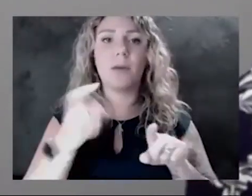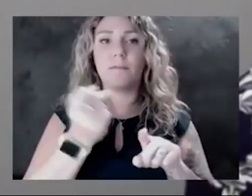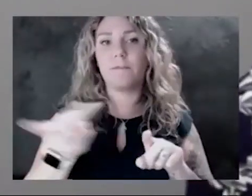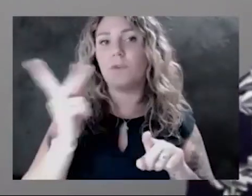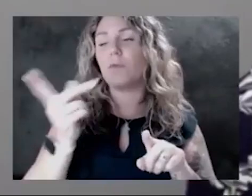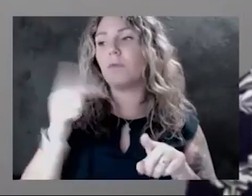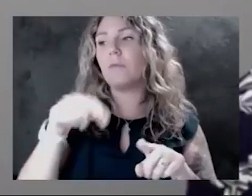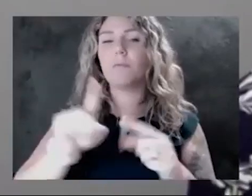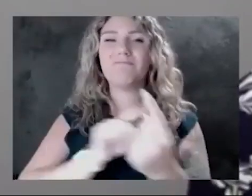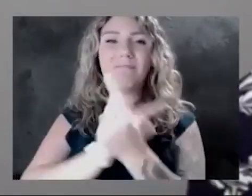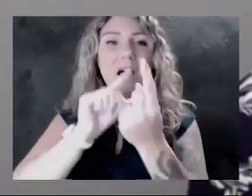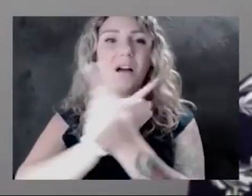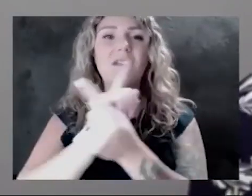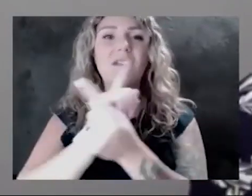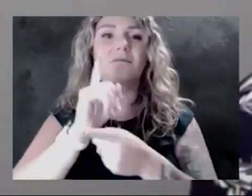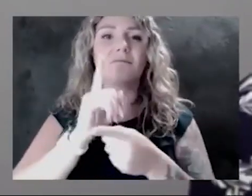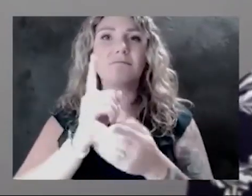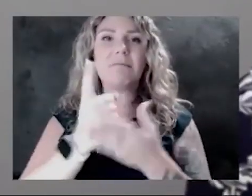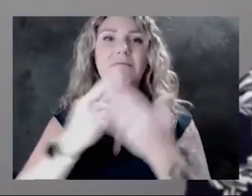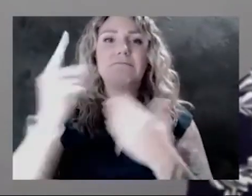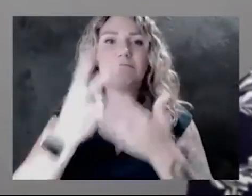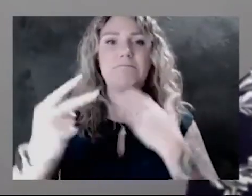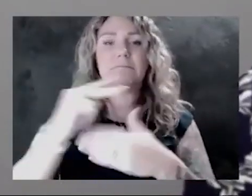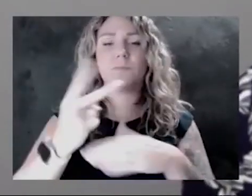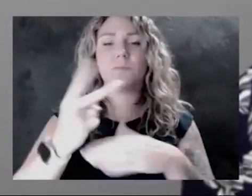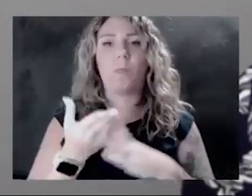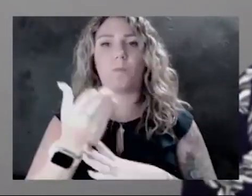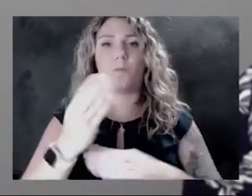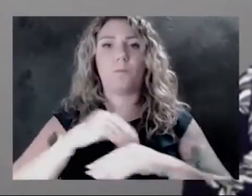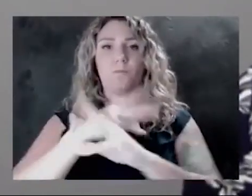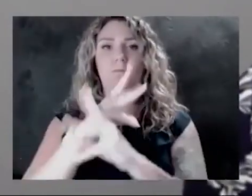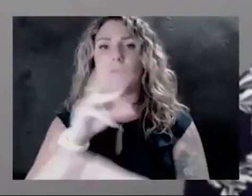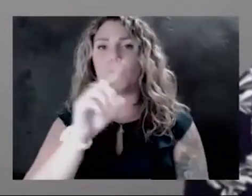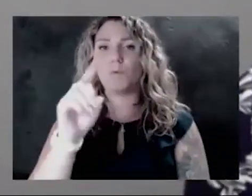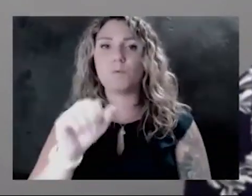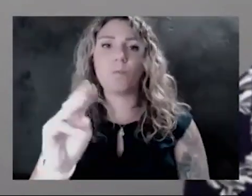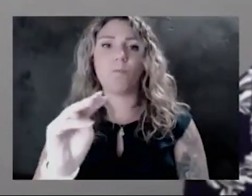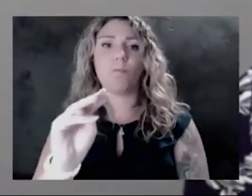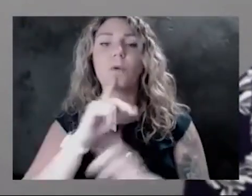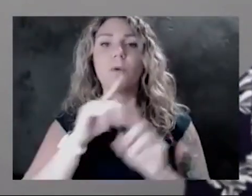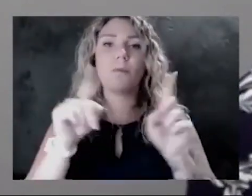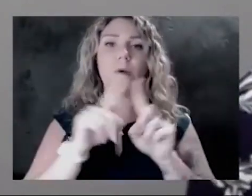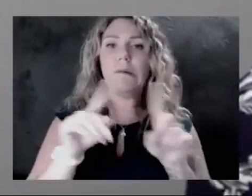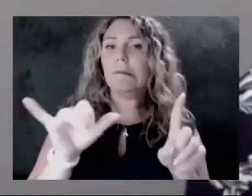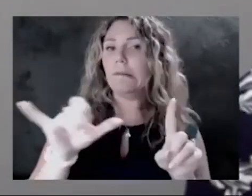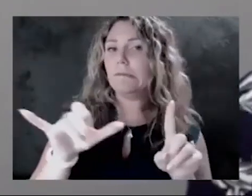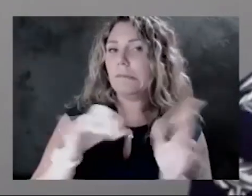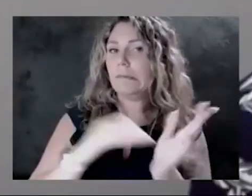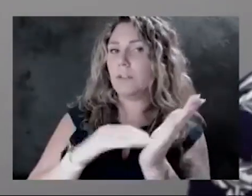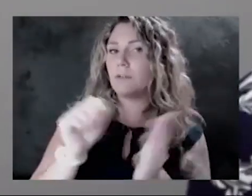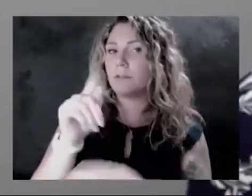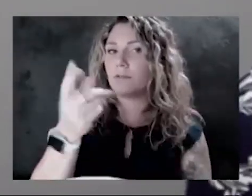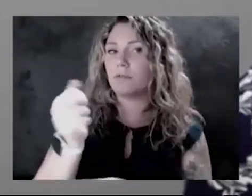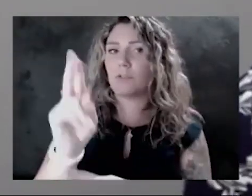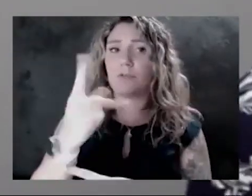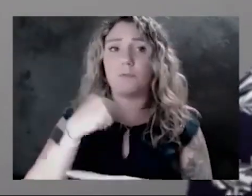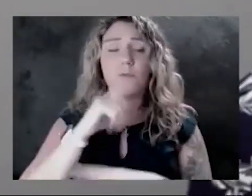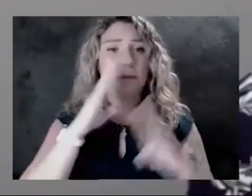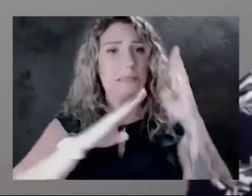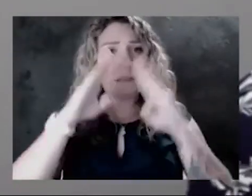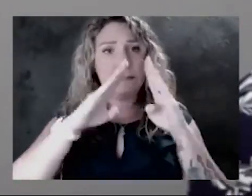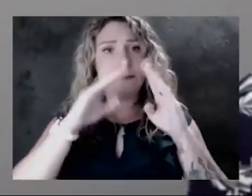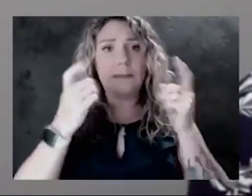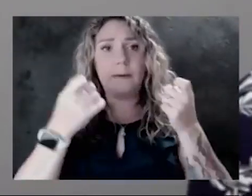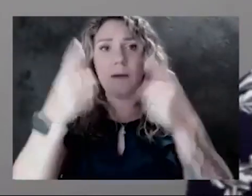meet within the next week before our school resumes here shortly. Uh, but as Dr. Archer mentioned, we are extremely worried about what comes out of those